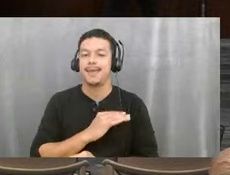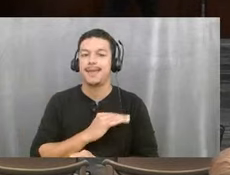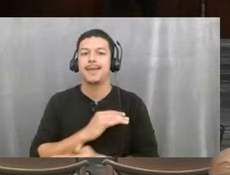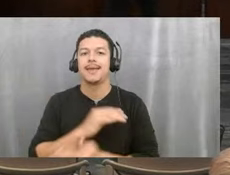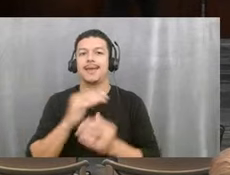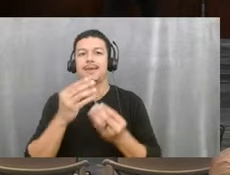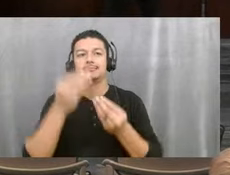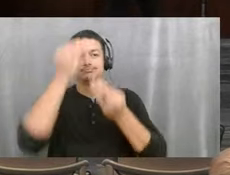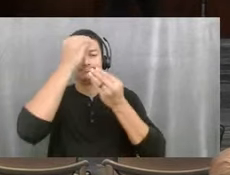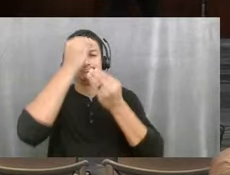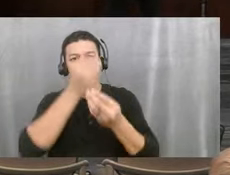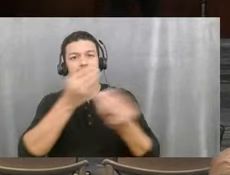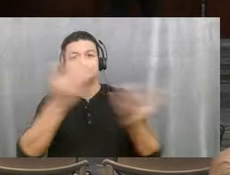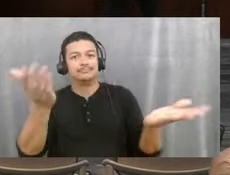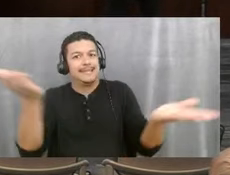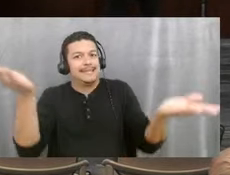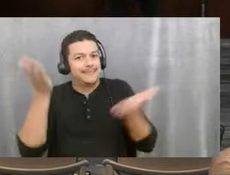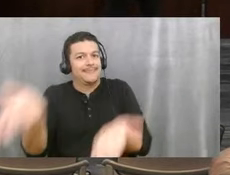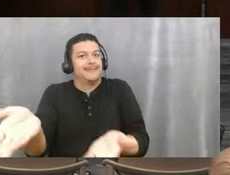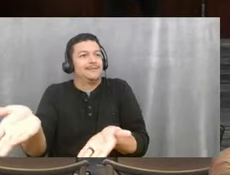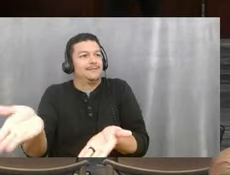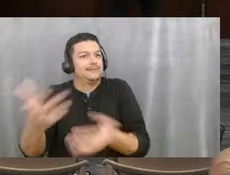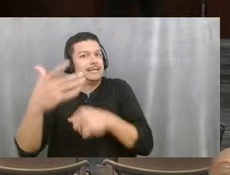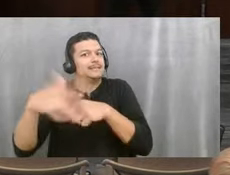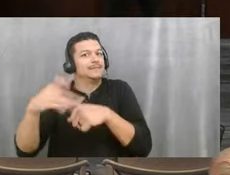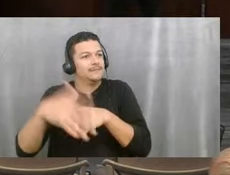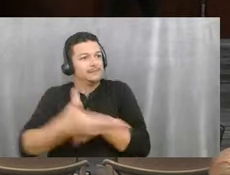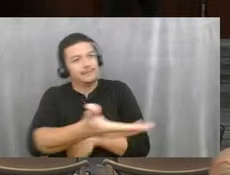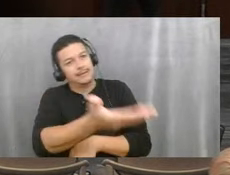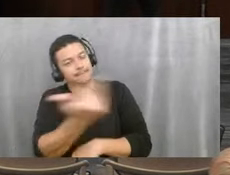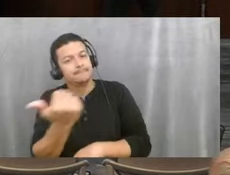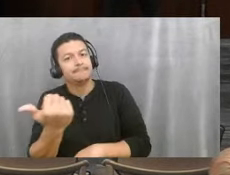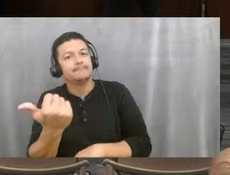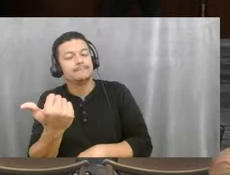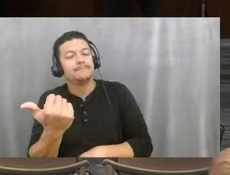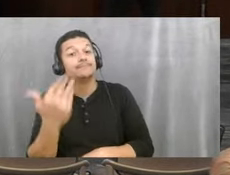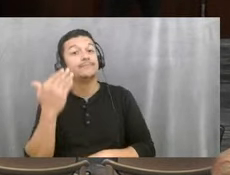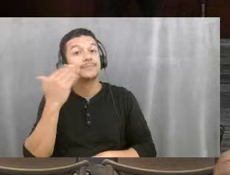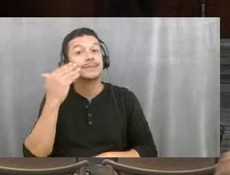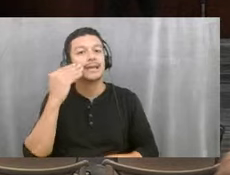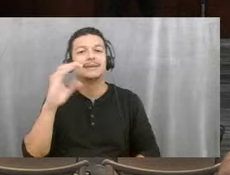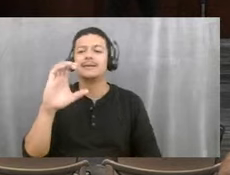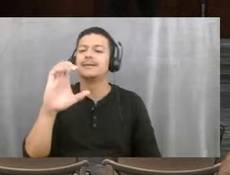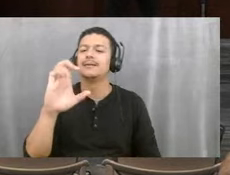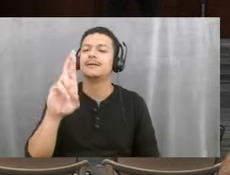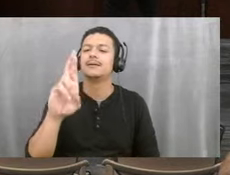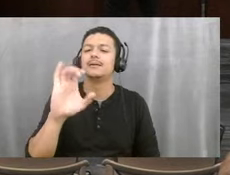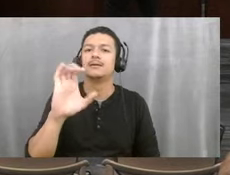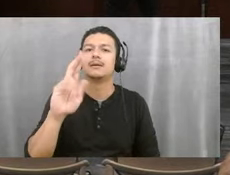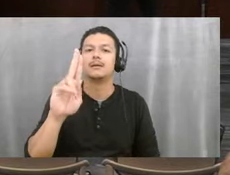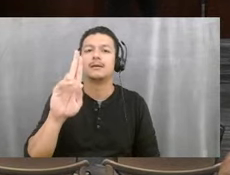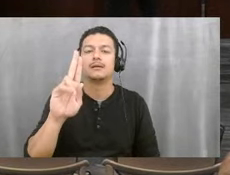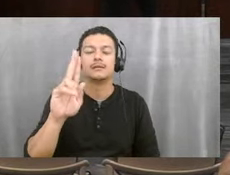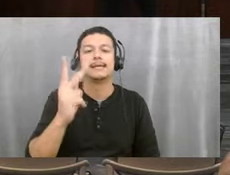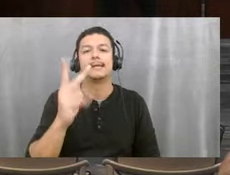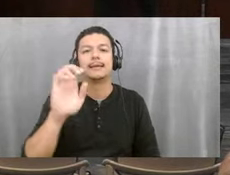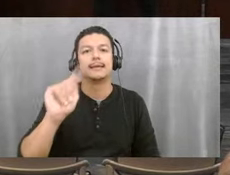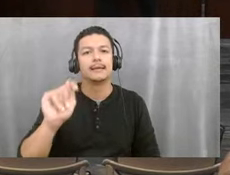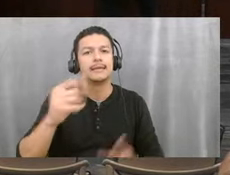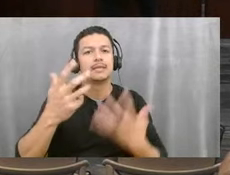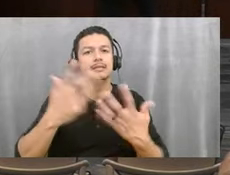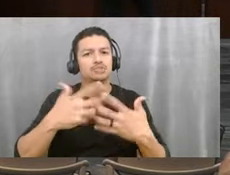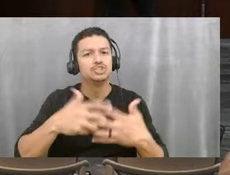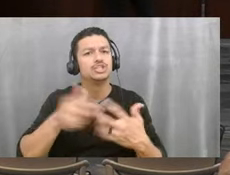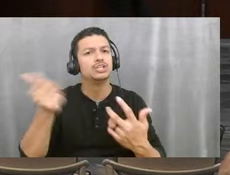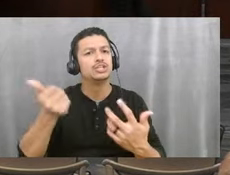it's here and it's available. I know that like, I know the cricket machines, I know there's a lot of other machines that get used a lot. And I